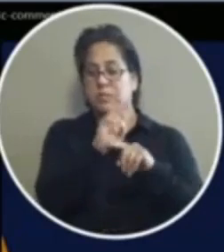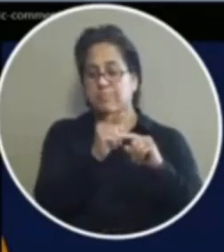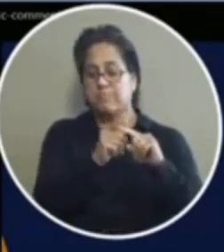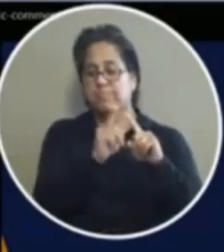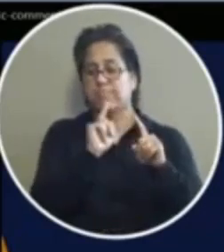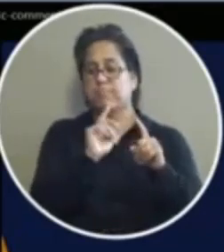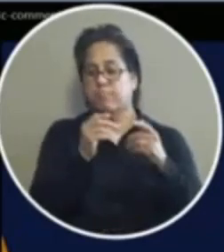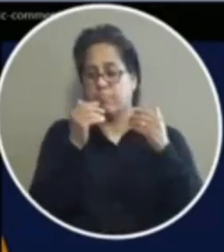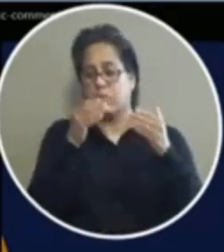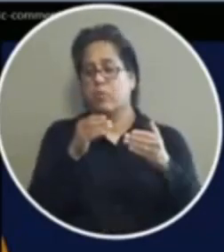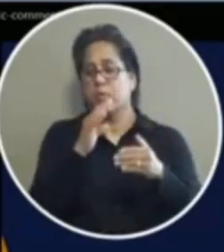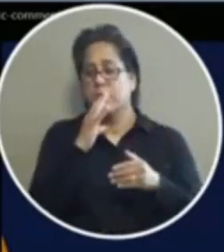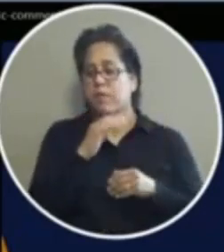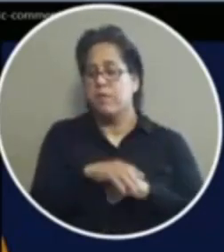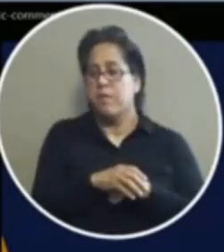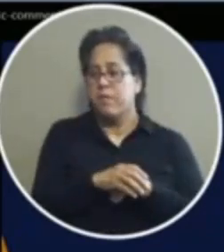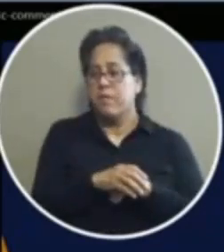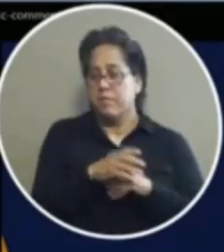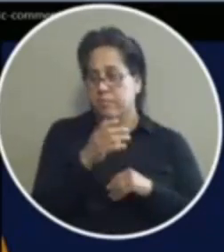speaking up to six minutes